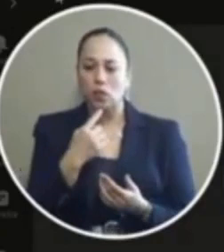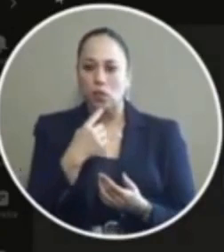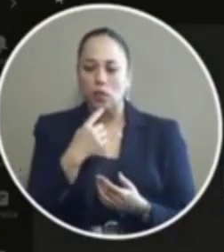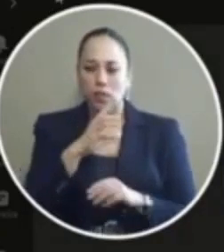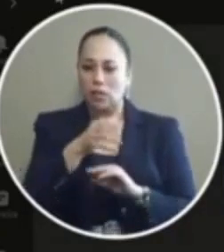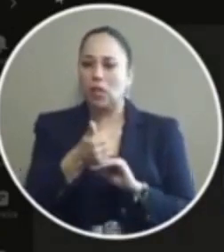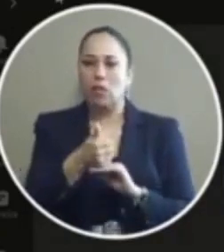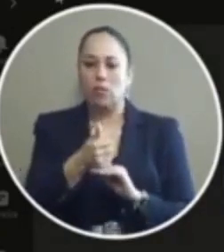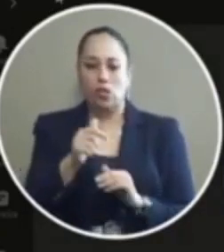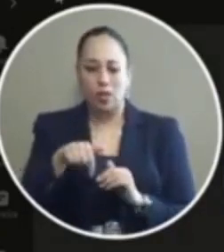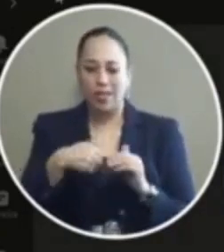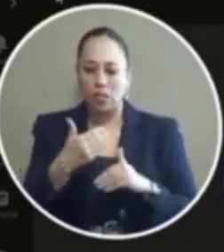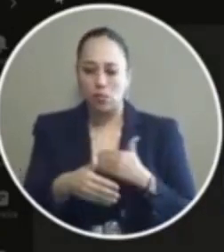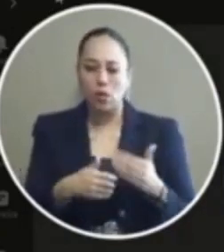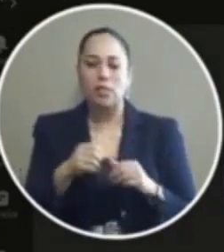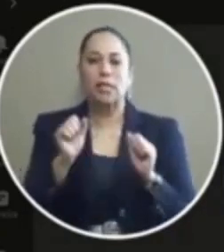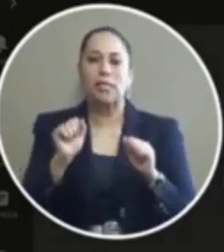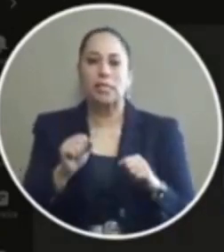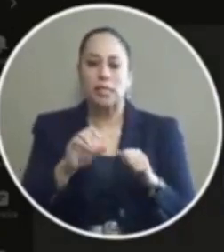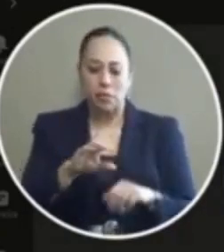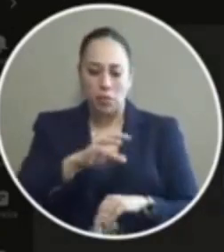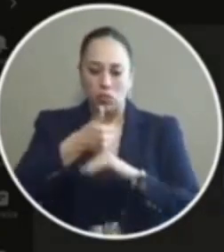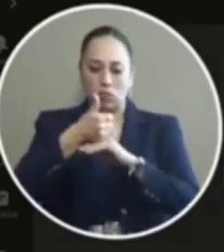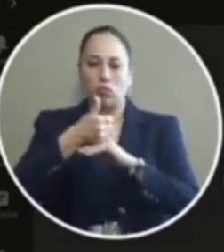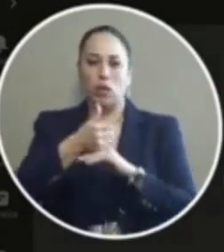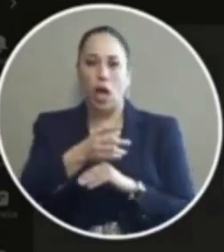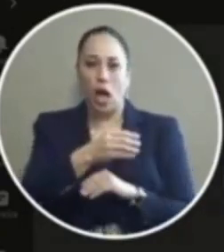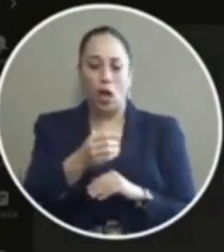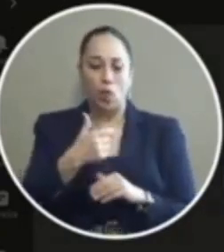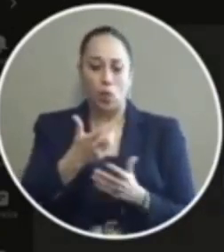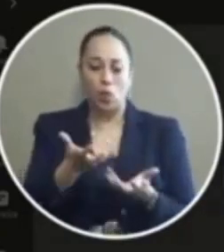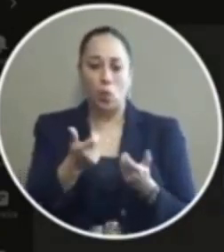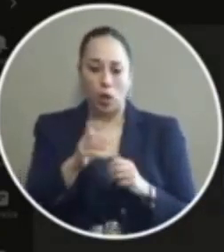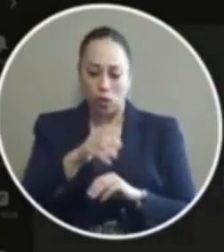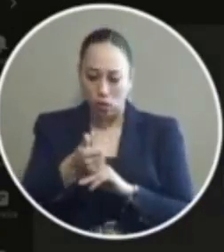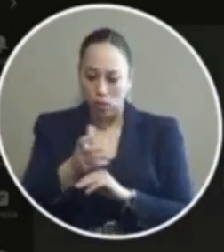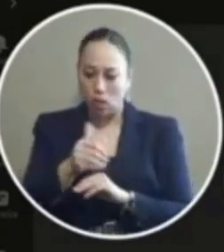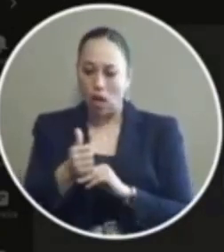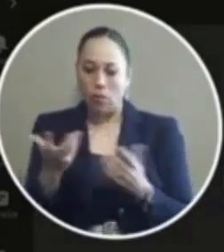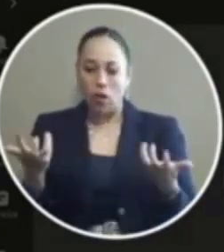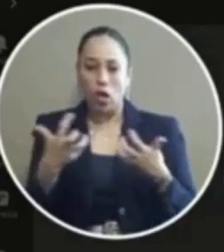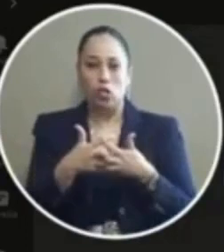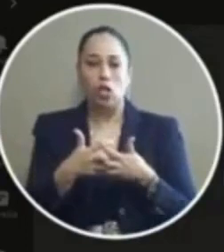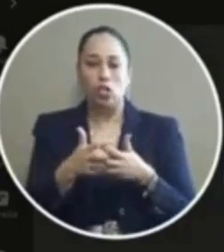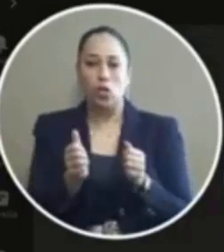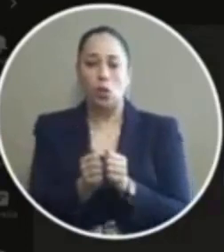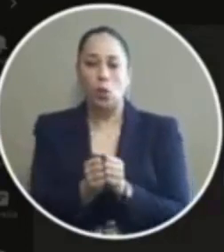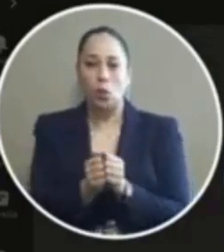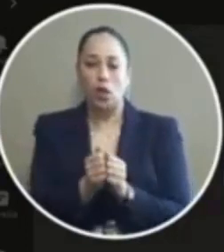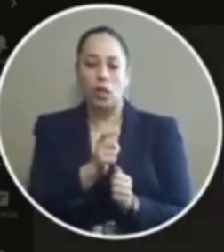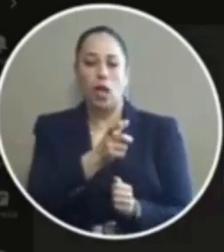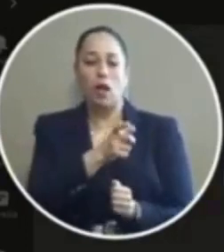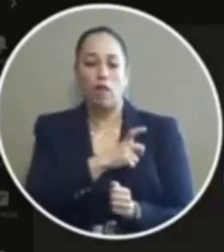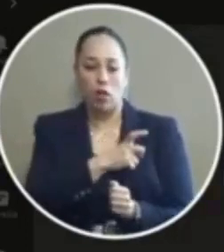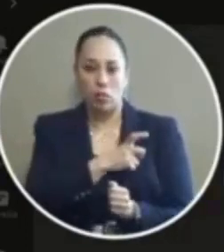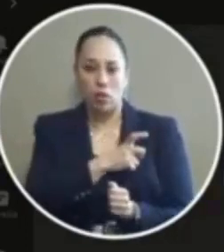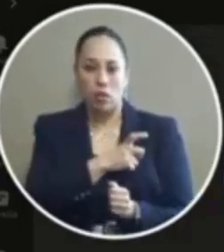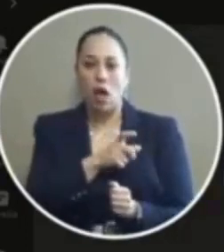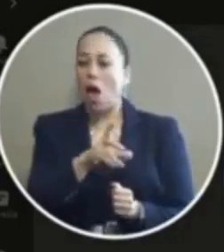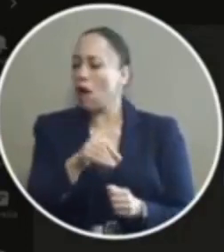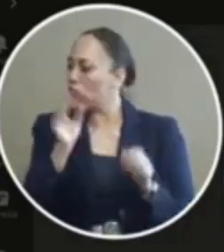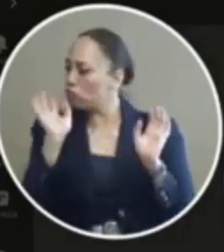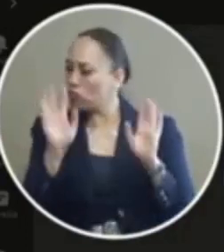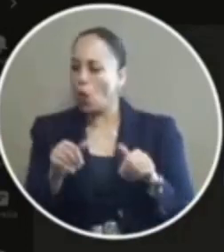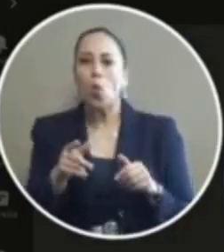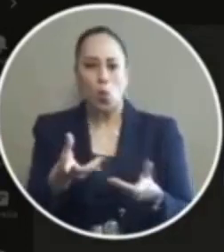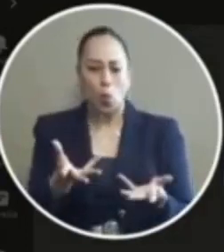up so that this process can be instituted and we would like to set it up in conjunction with law enforcement we absolutely